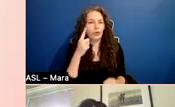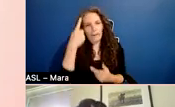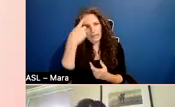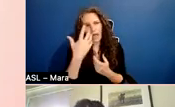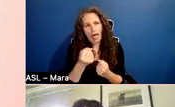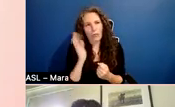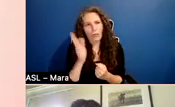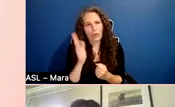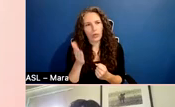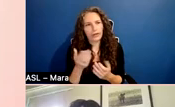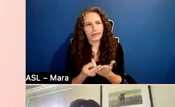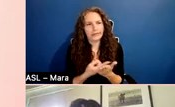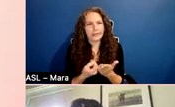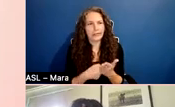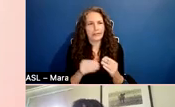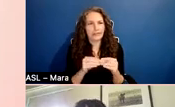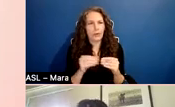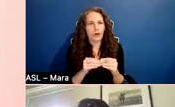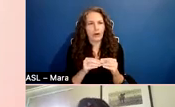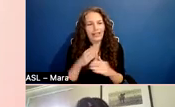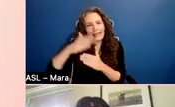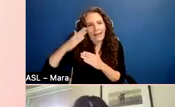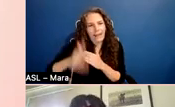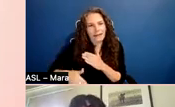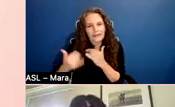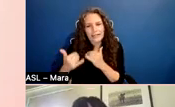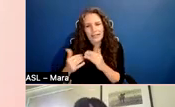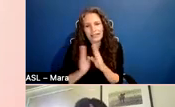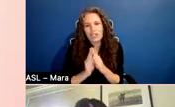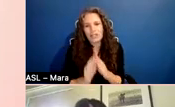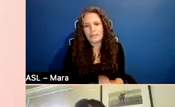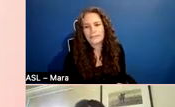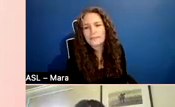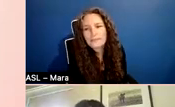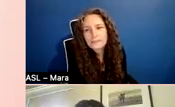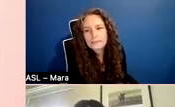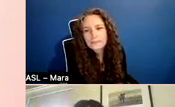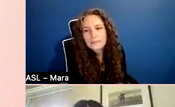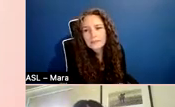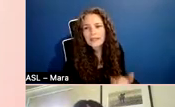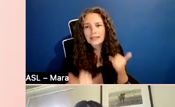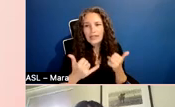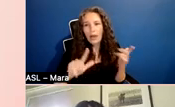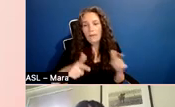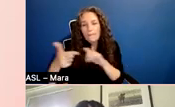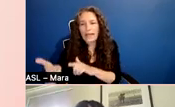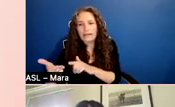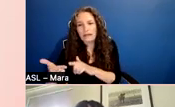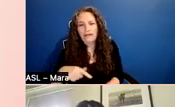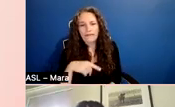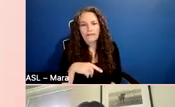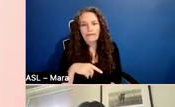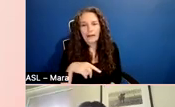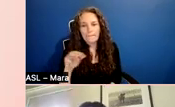we will get more into, um, at the end of today's session. So now I'm going to pass it off to